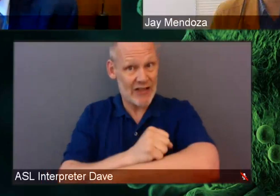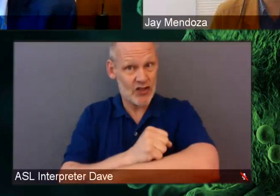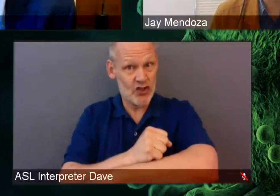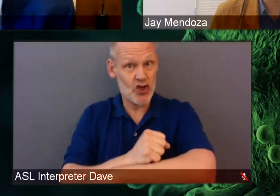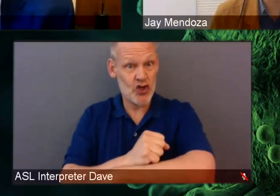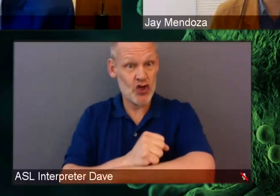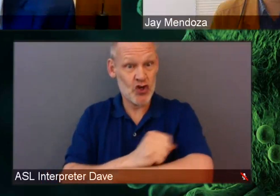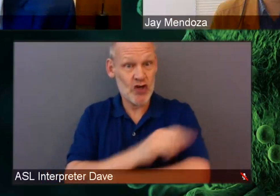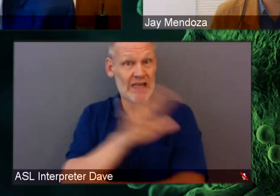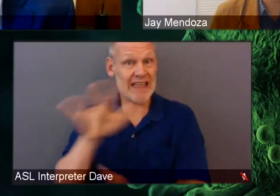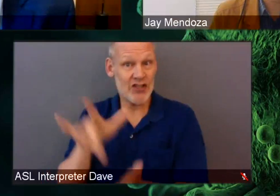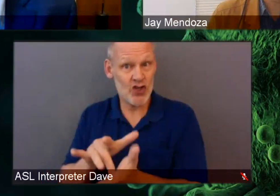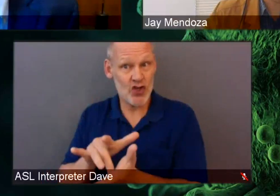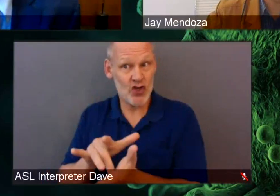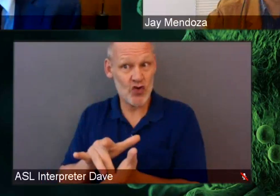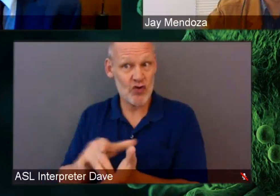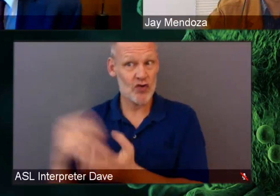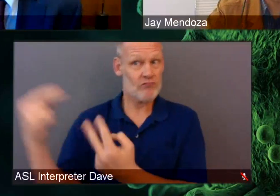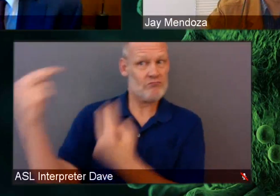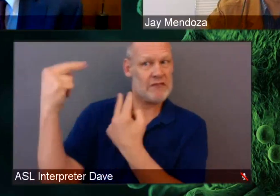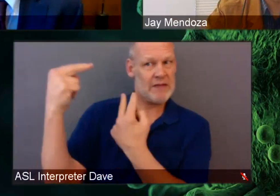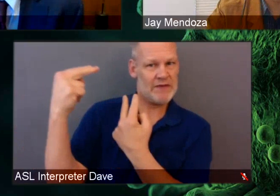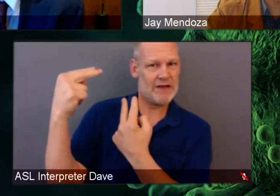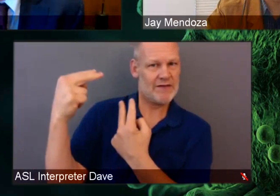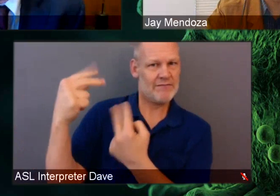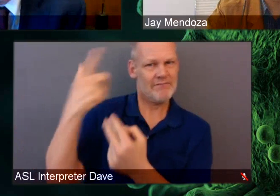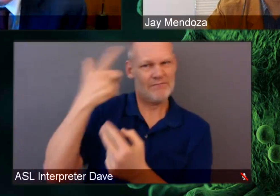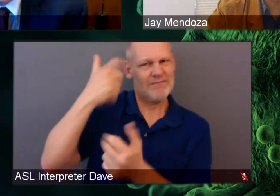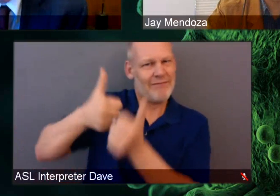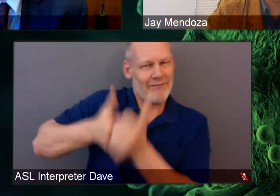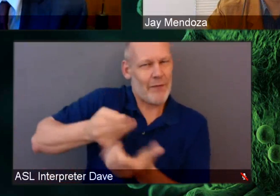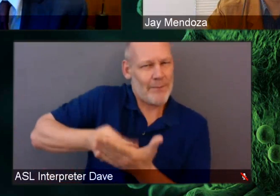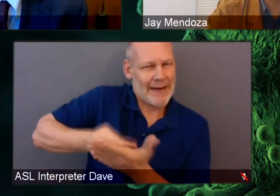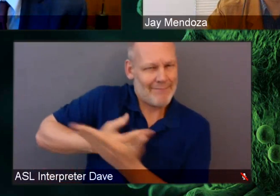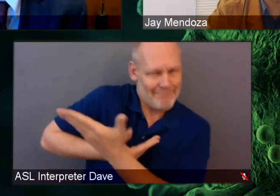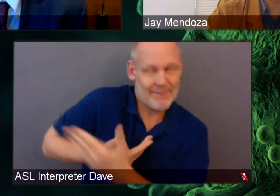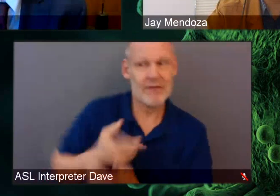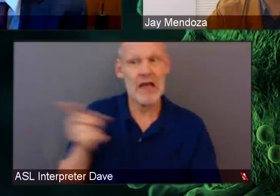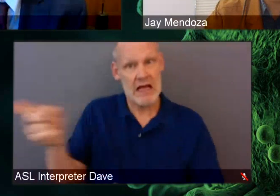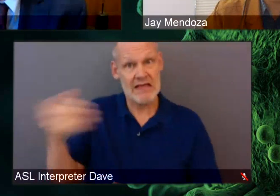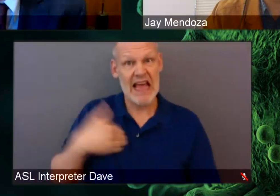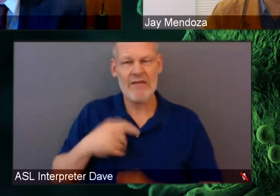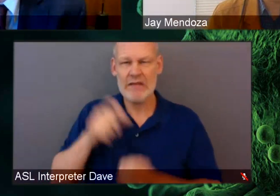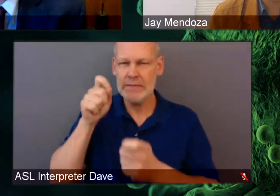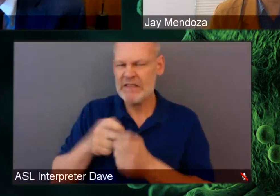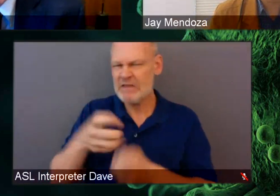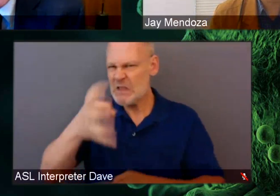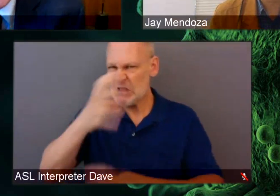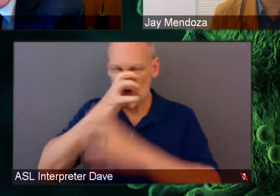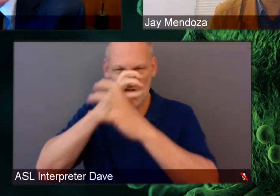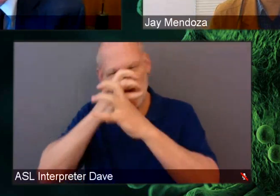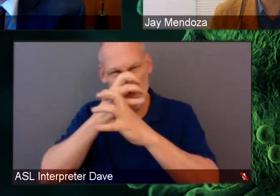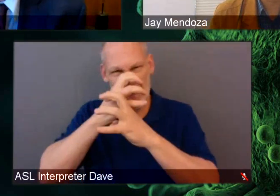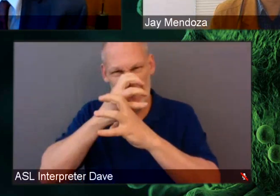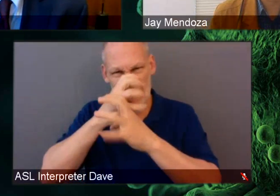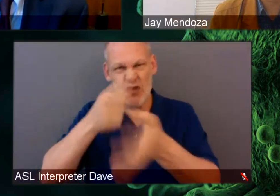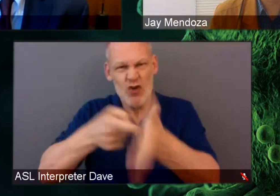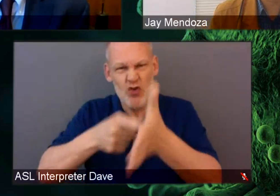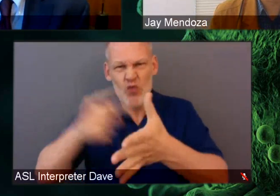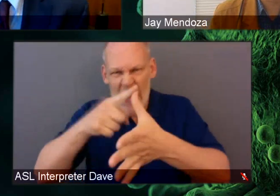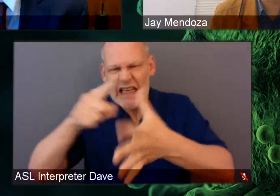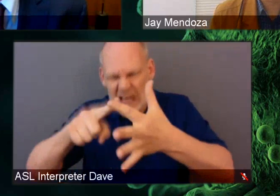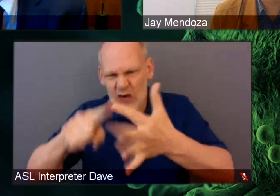follows the Hutch. And they have a whole series of criteria by which they review us. And one of the most important criteria